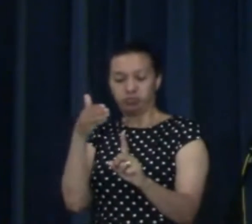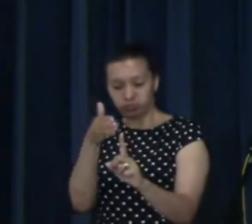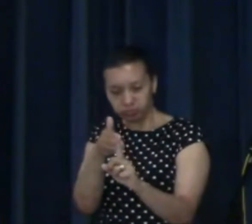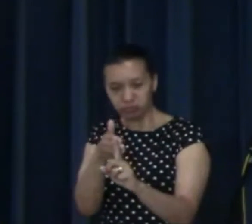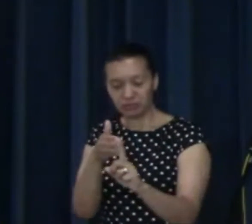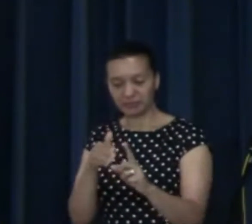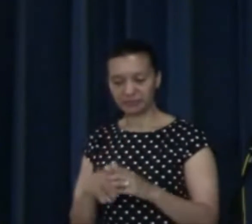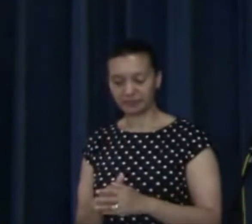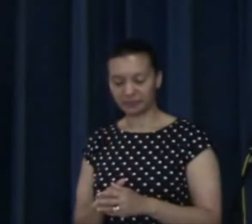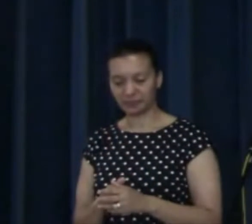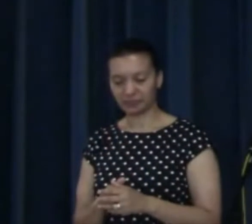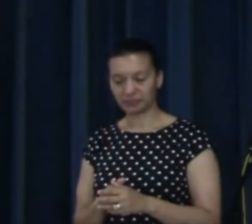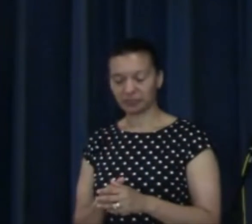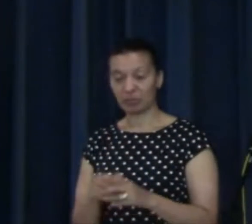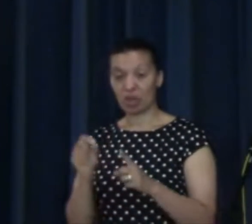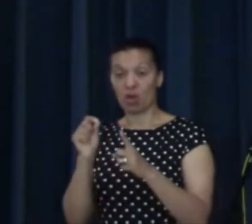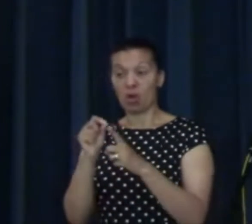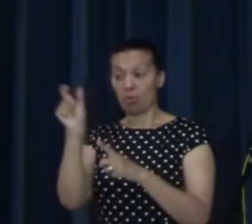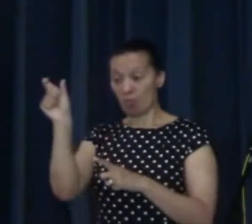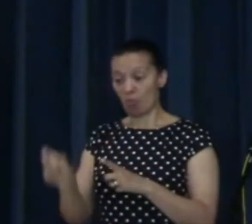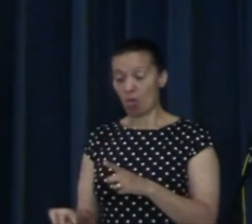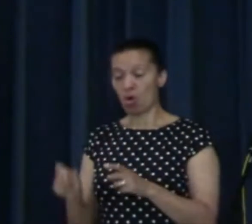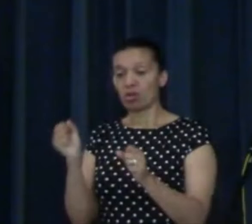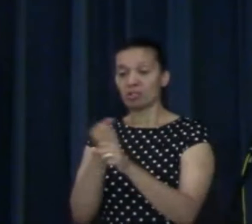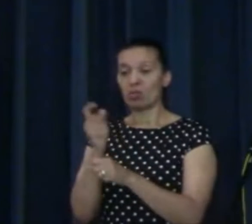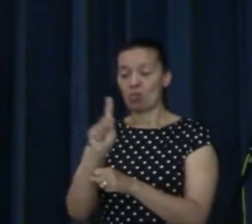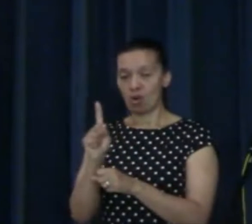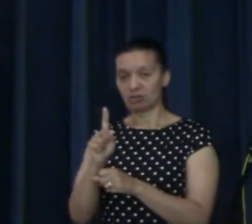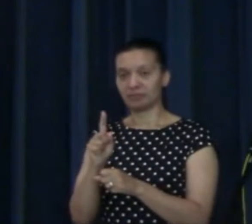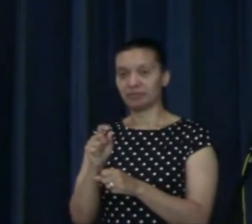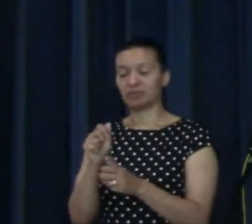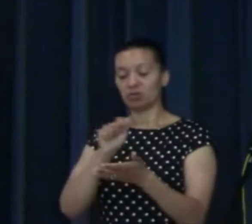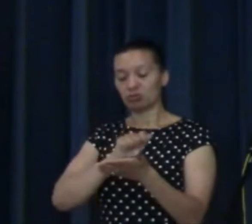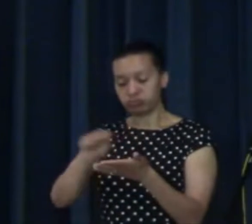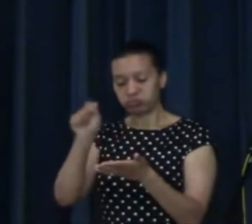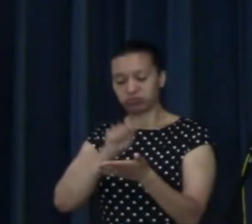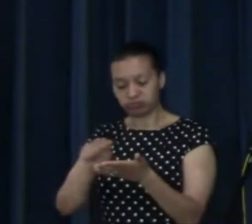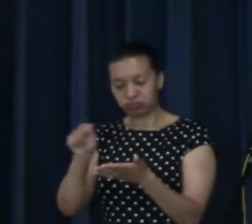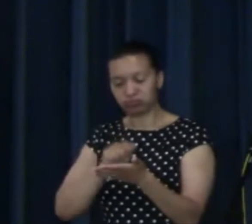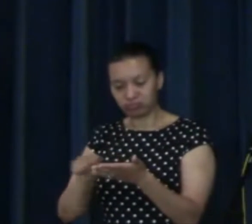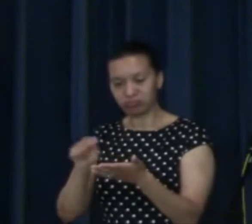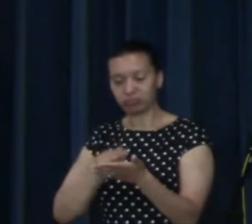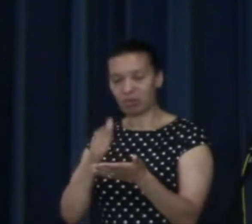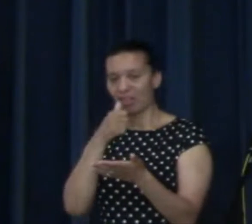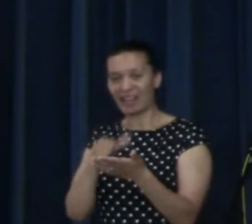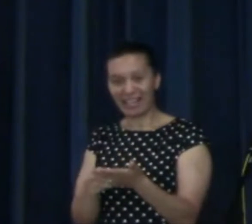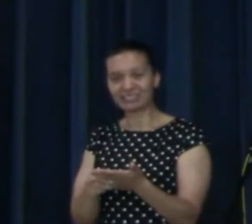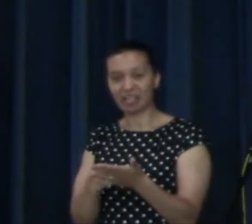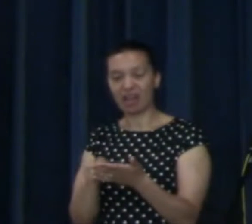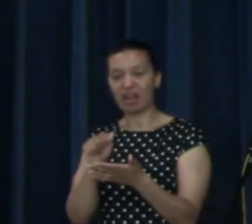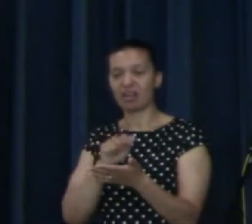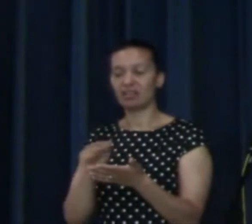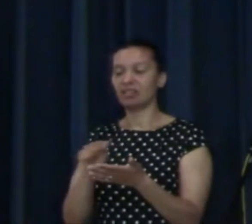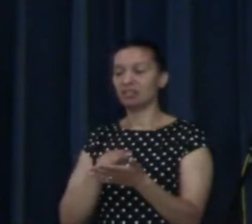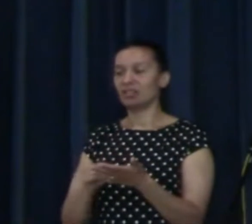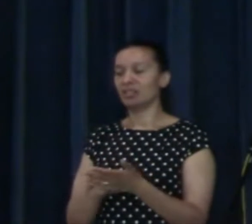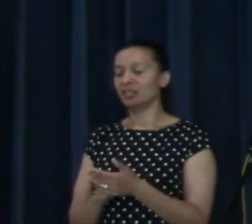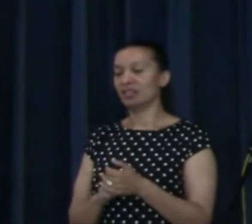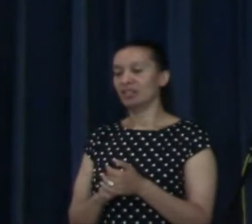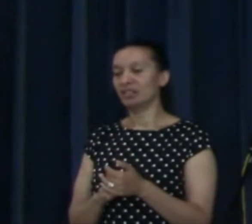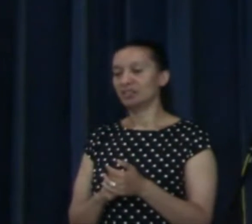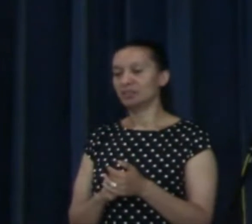the letters in the New Testament. He wasn't always a follower of Jesus. He had that